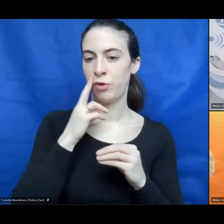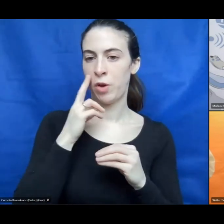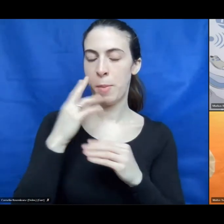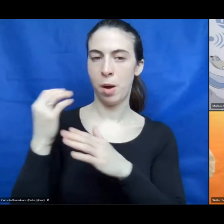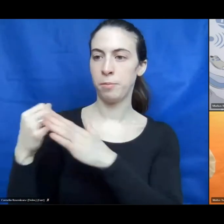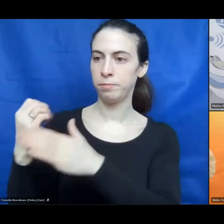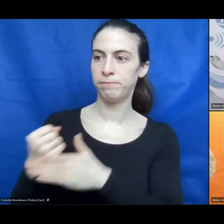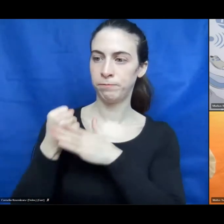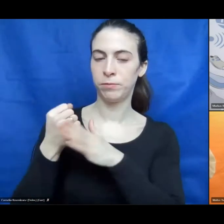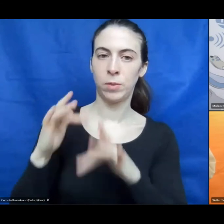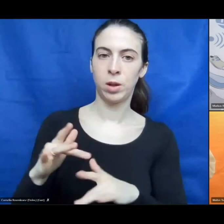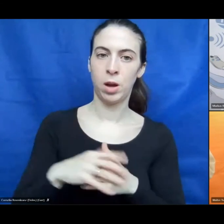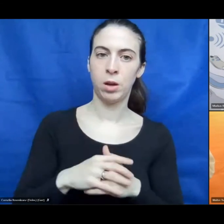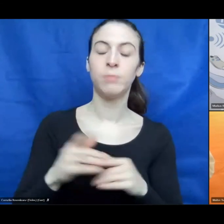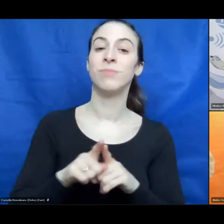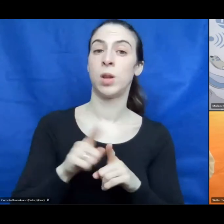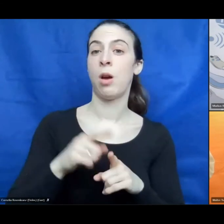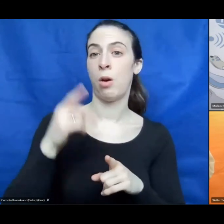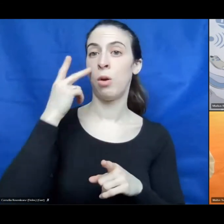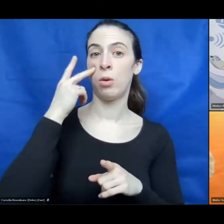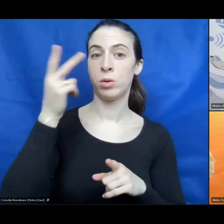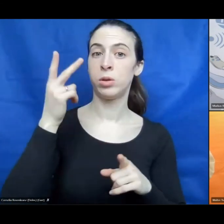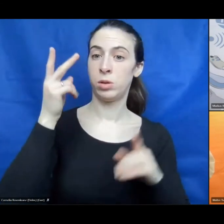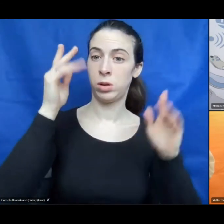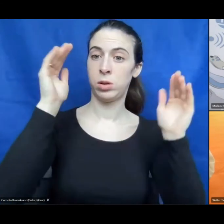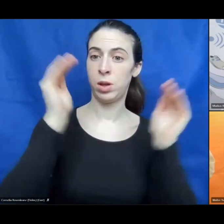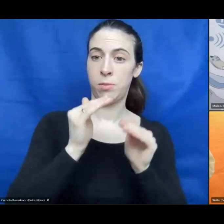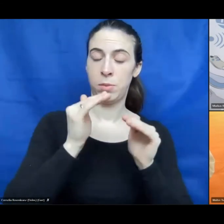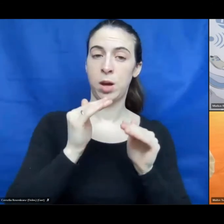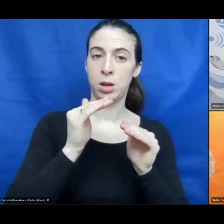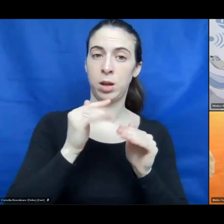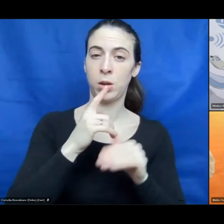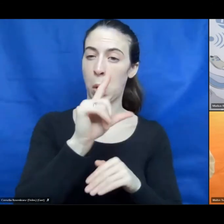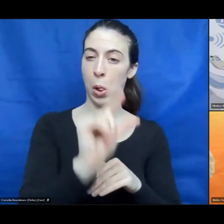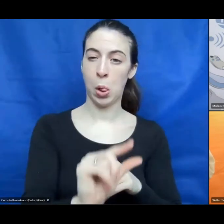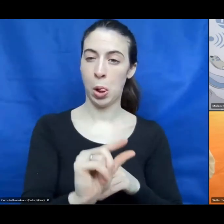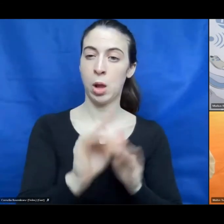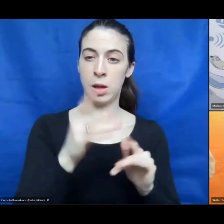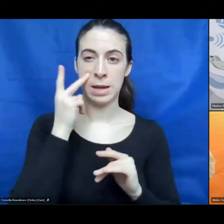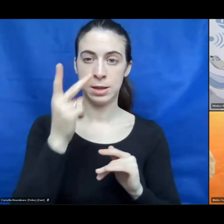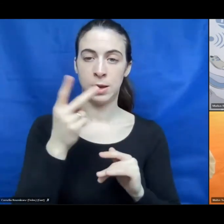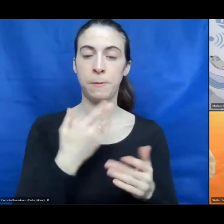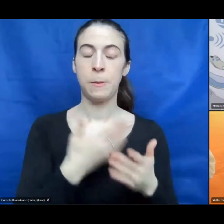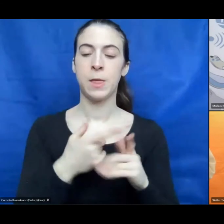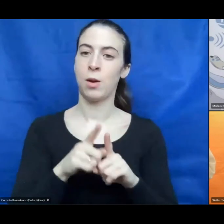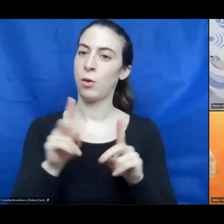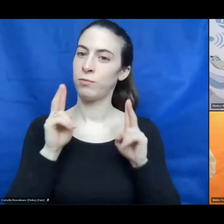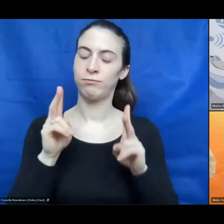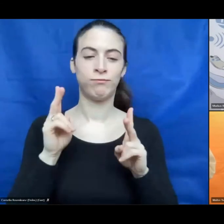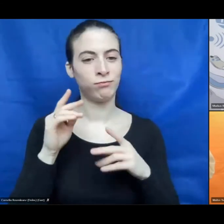am also visually impaired with just a very low residual vision. And I was very happy to